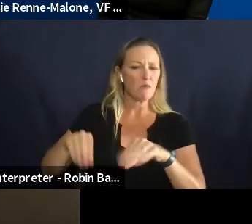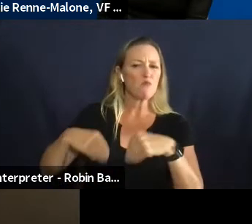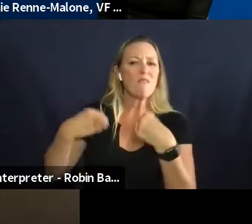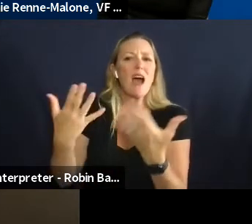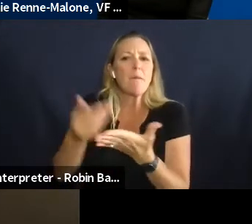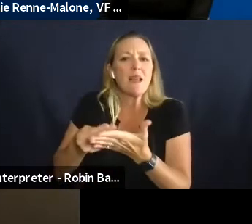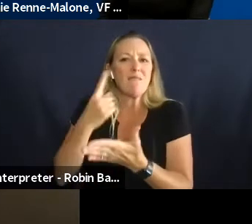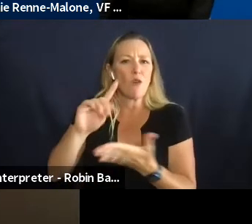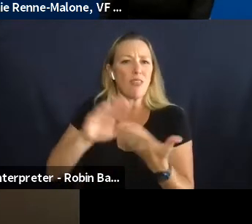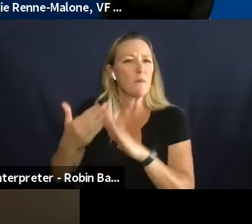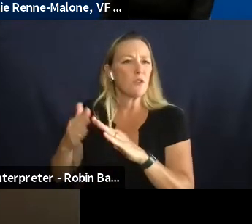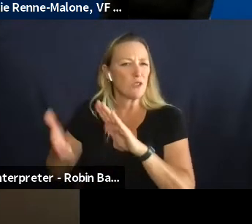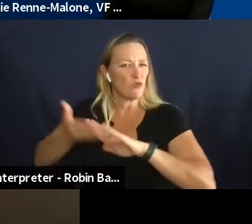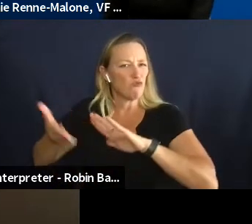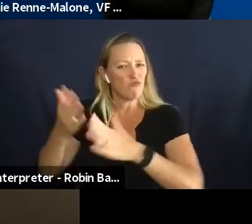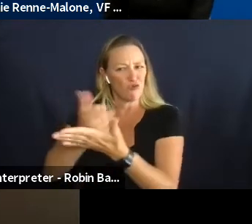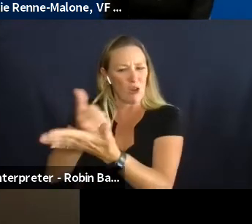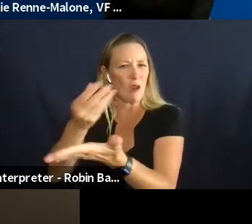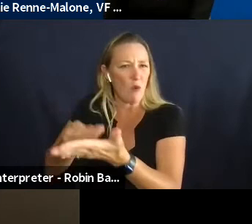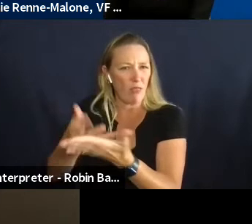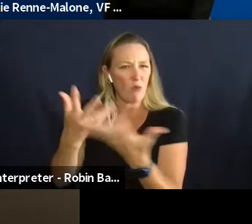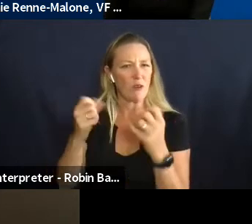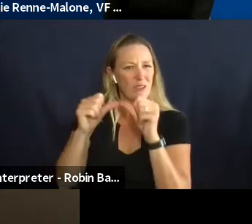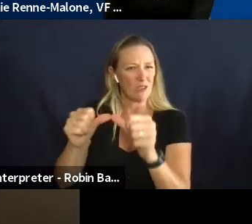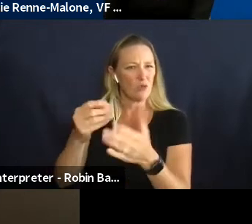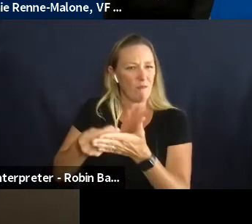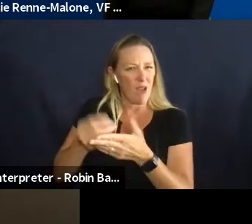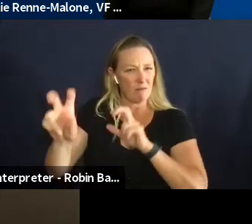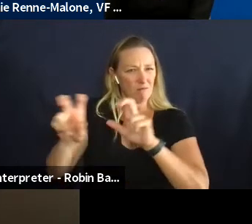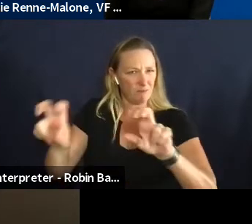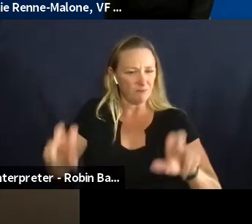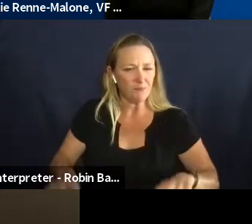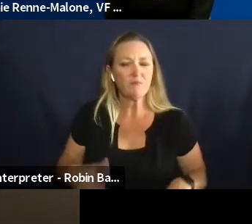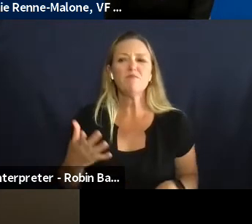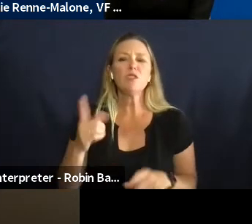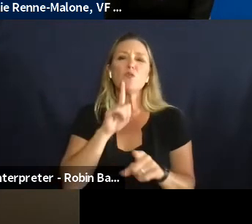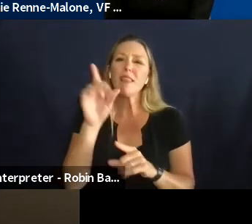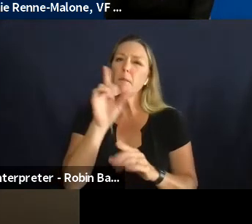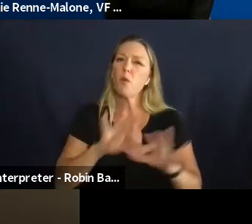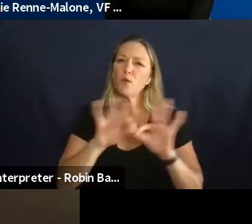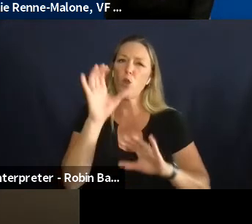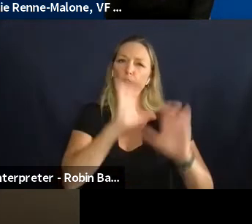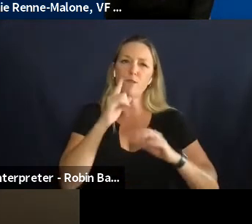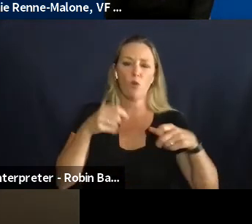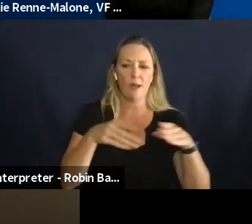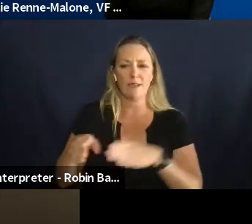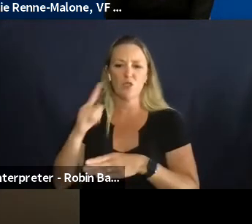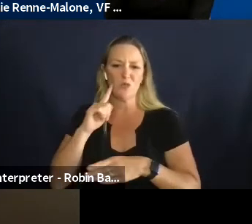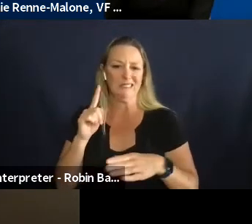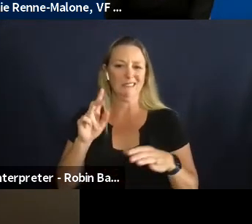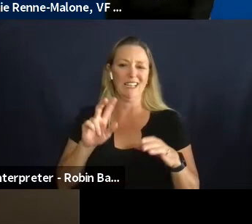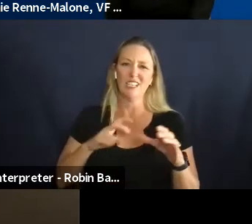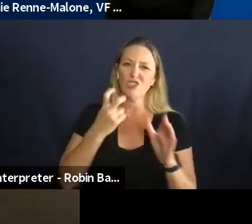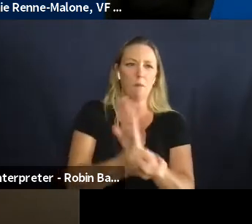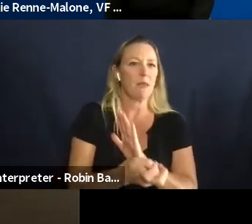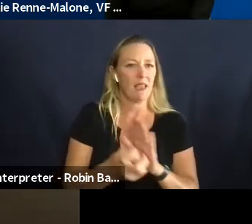depending on us to continue to fund them um and so look for opportunities to get in there and make some changes on